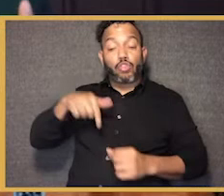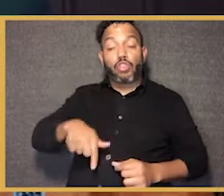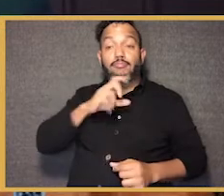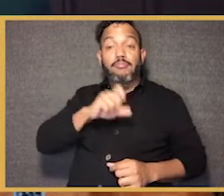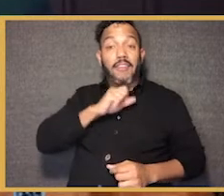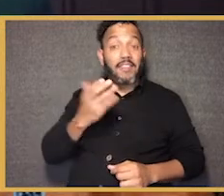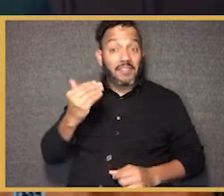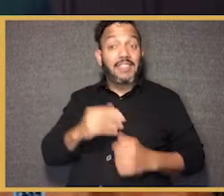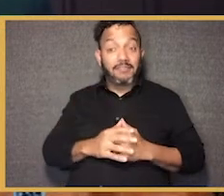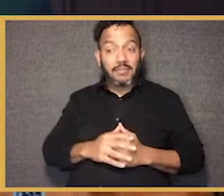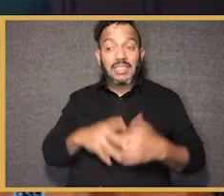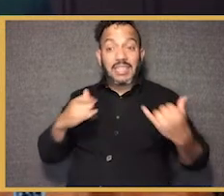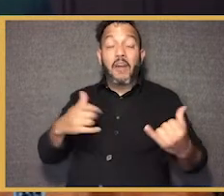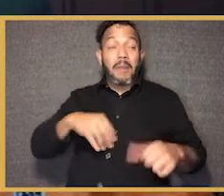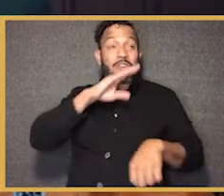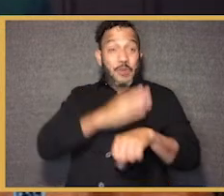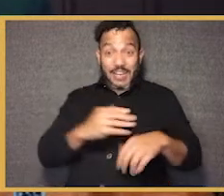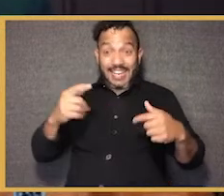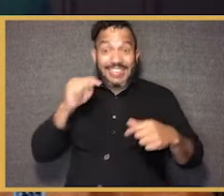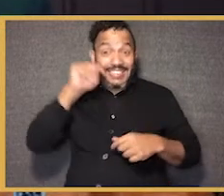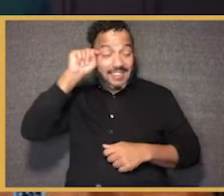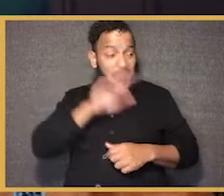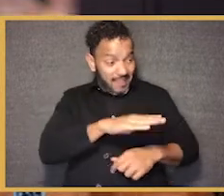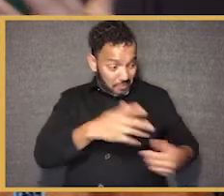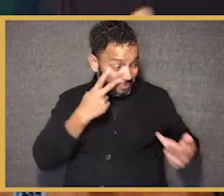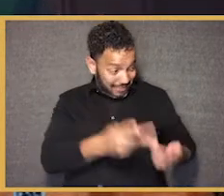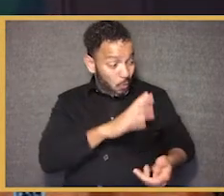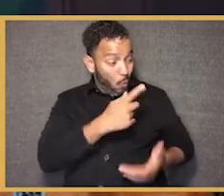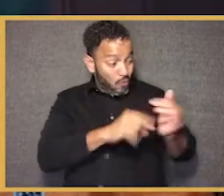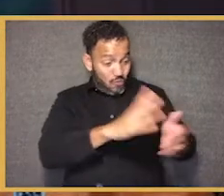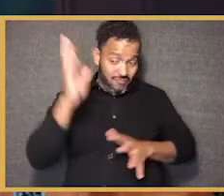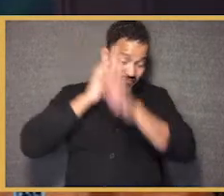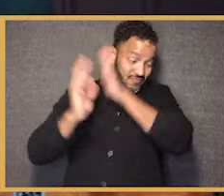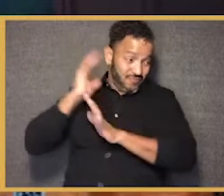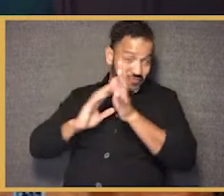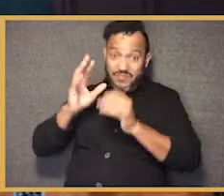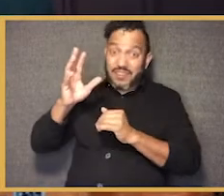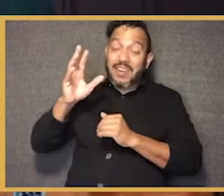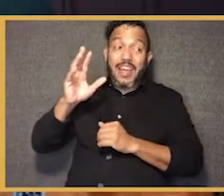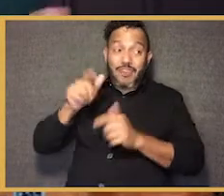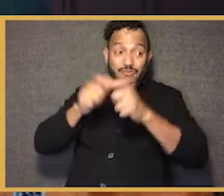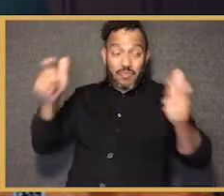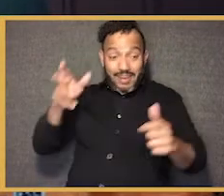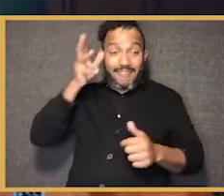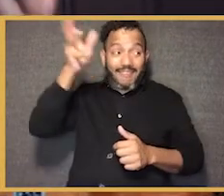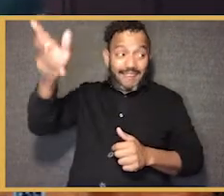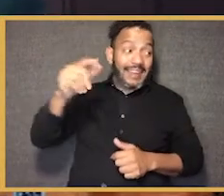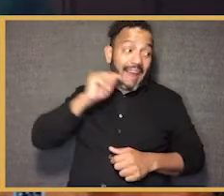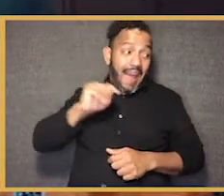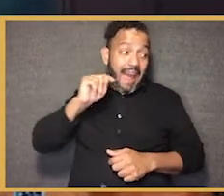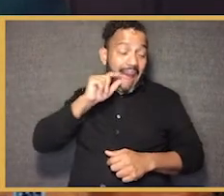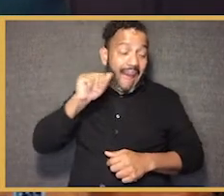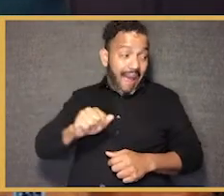And so that was very inspiring. I think for my daughters who are teenagers and could see themselves in that story. So we had this amazing